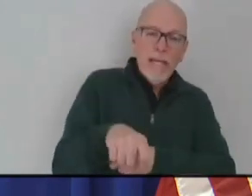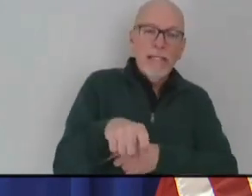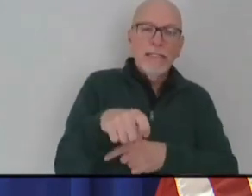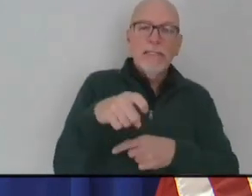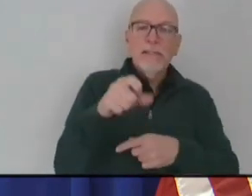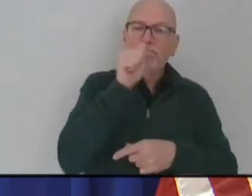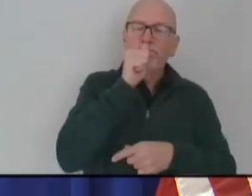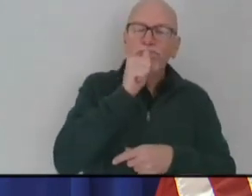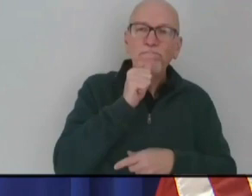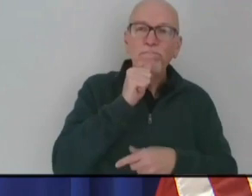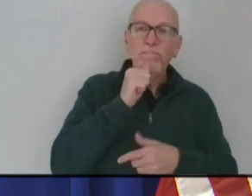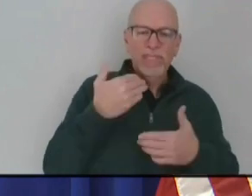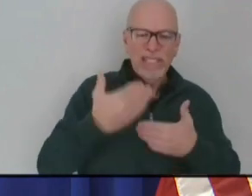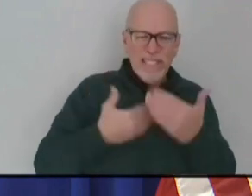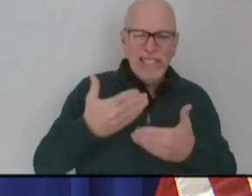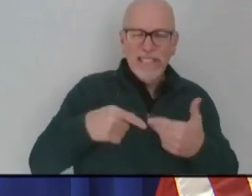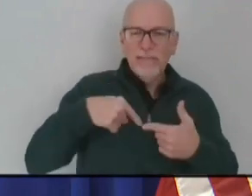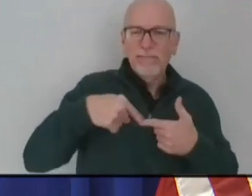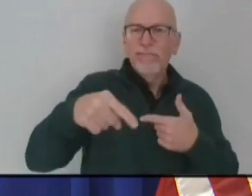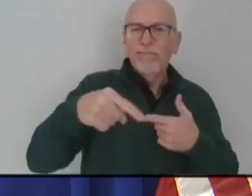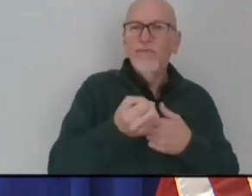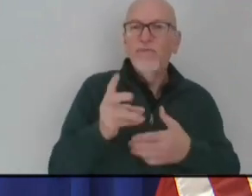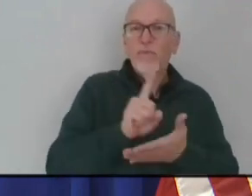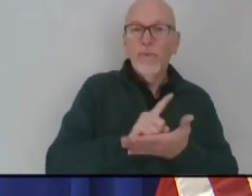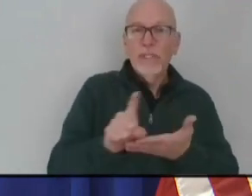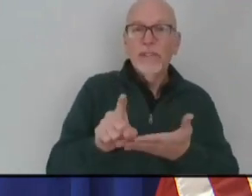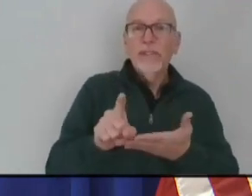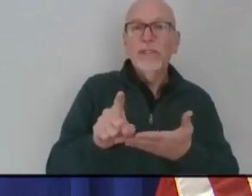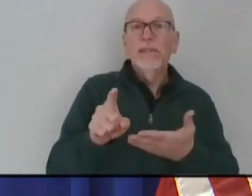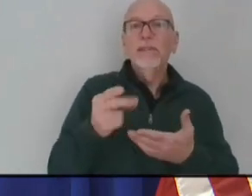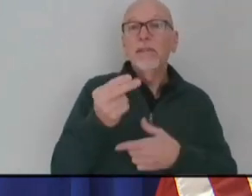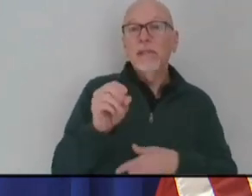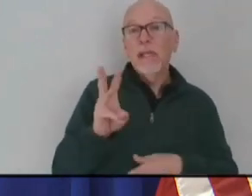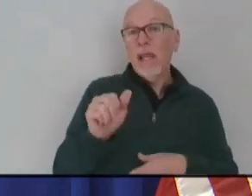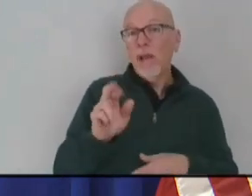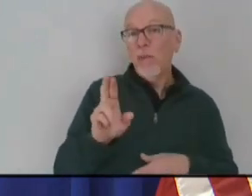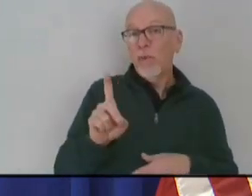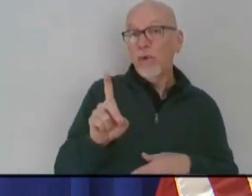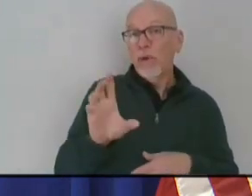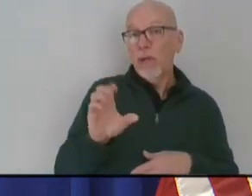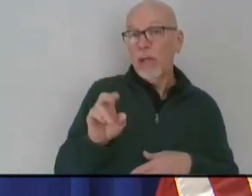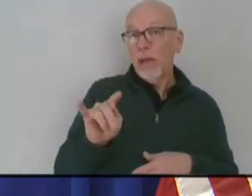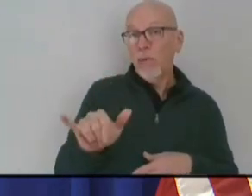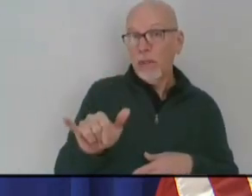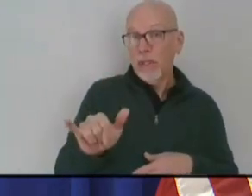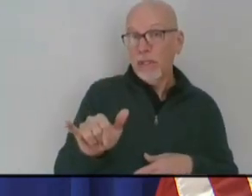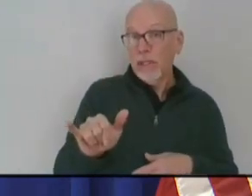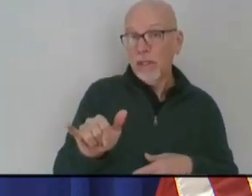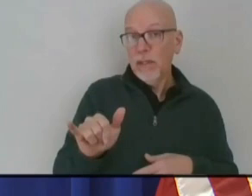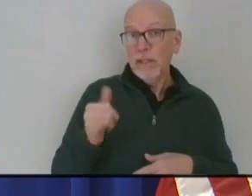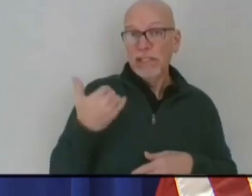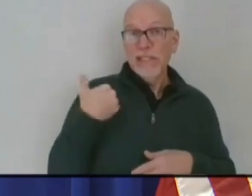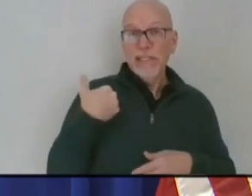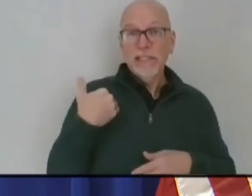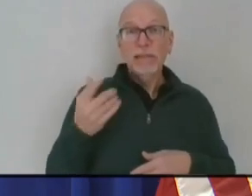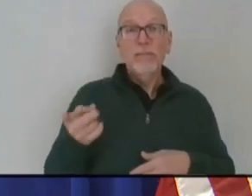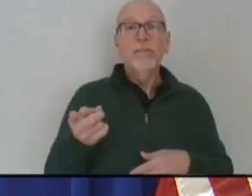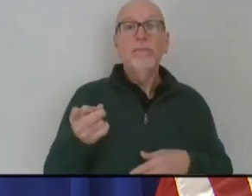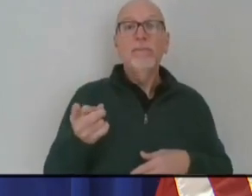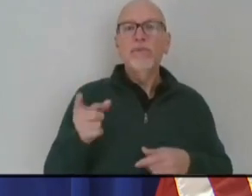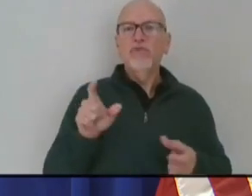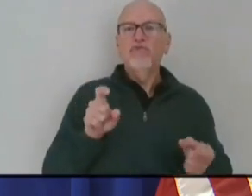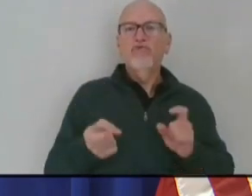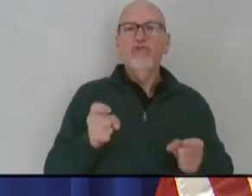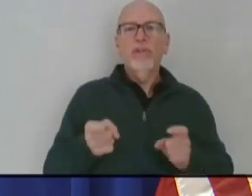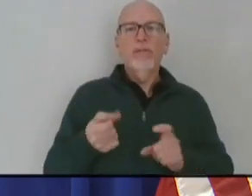weeks and do all we can. And Howard County just recently self-adjusted,